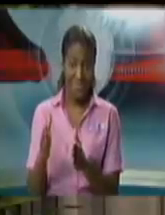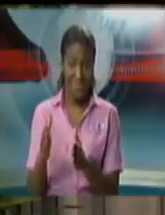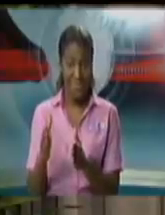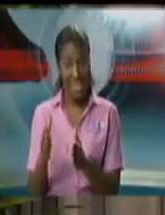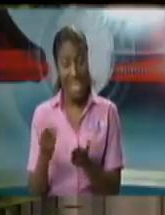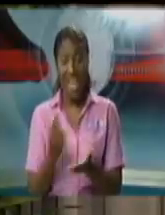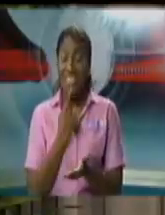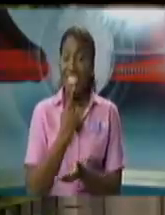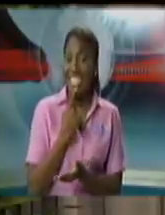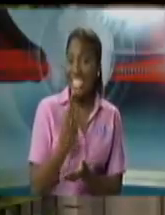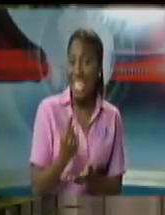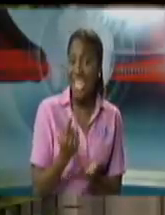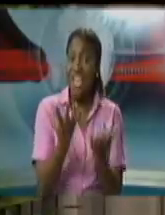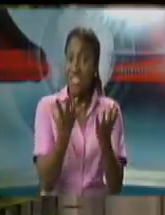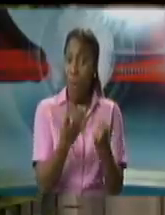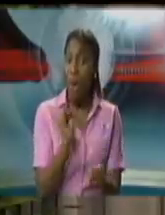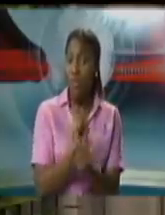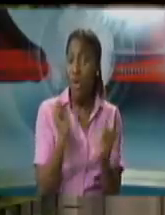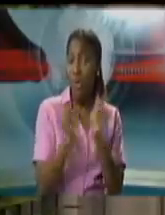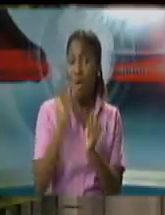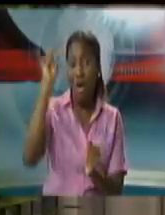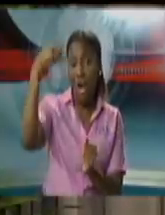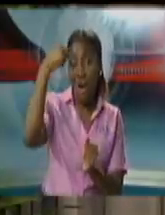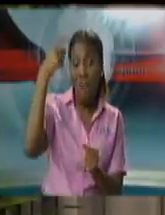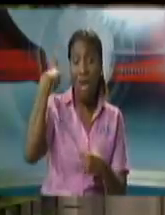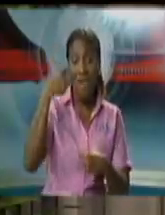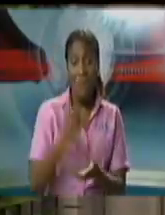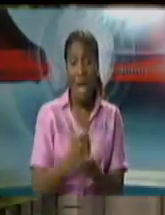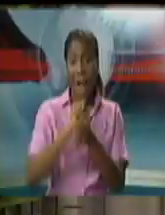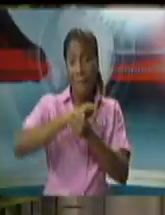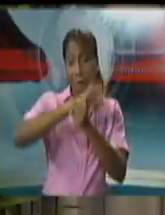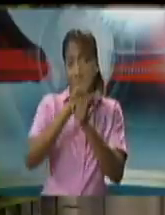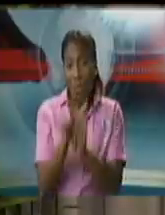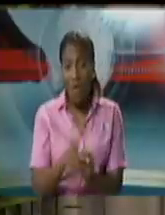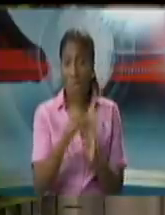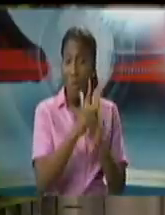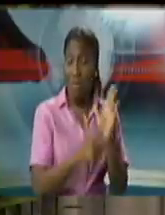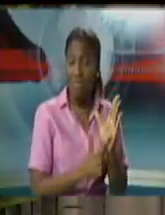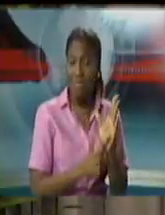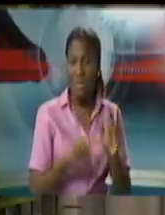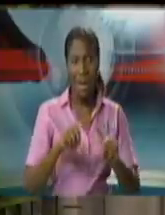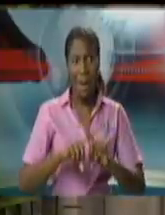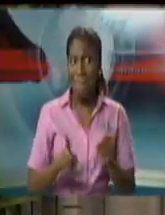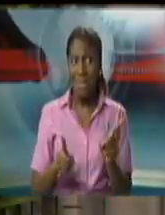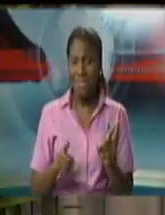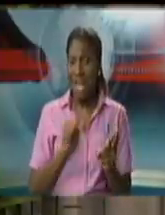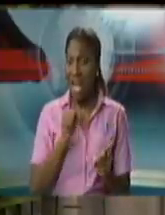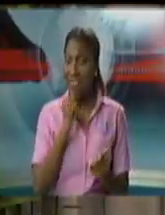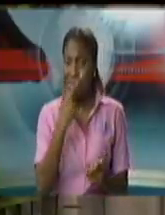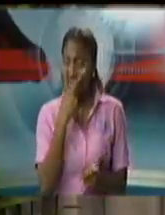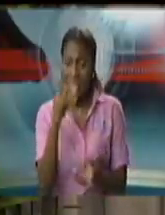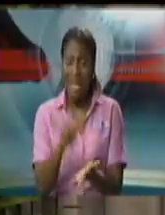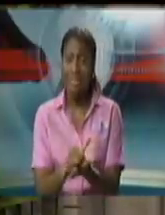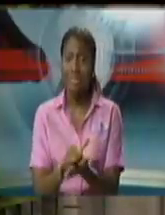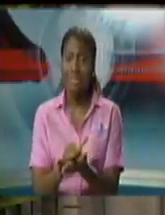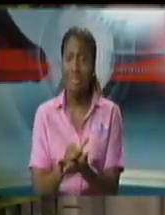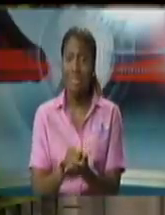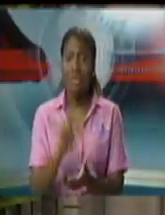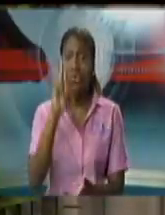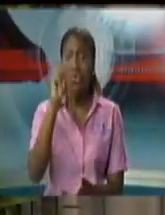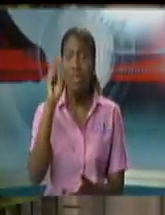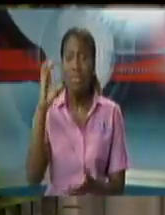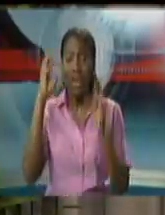saying that they wish collaborative methods um i don't think that the evidence stands up to that because what we've got from the opposition